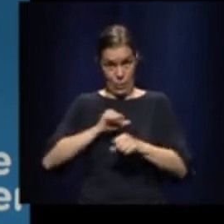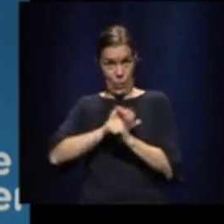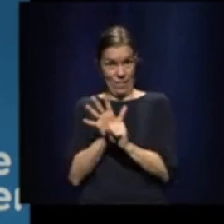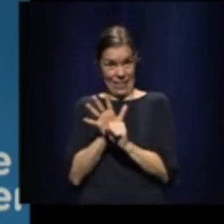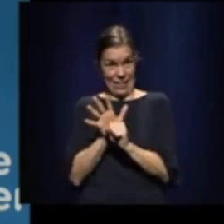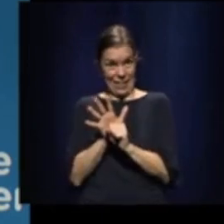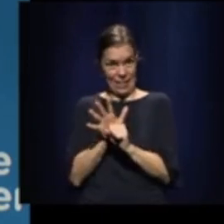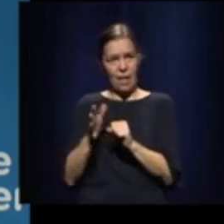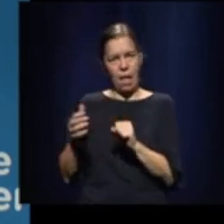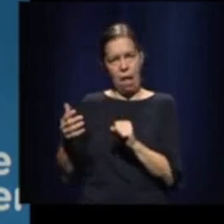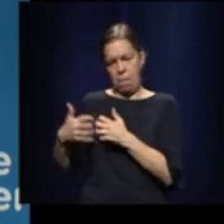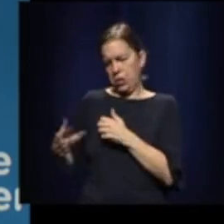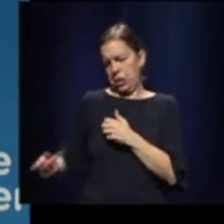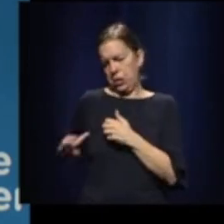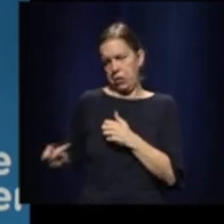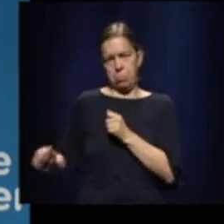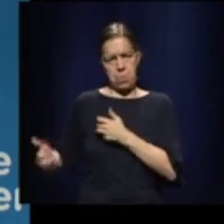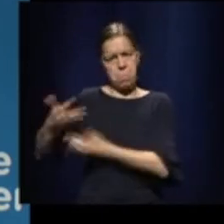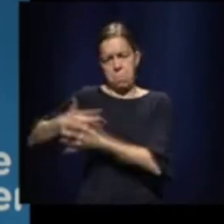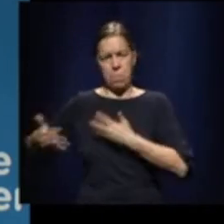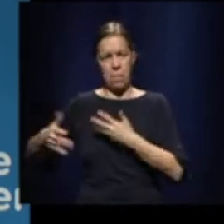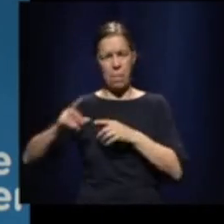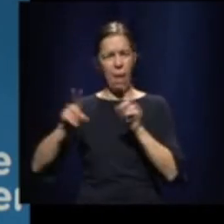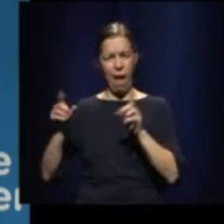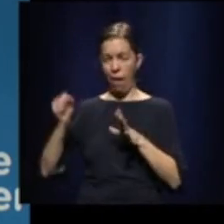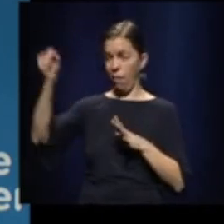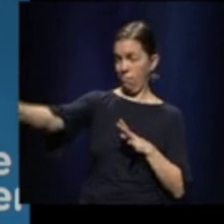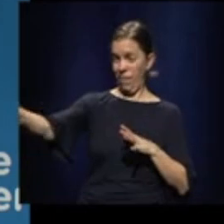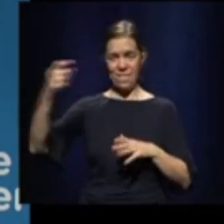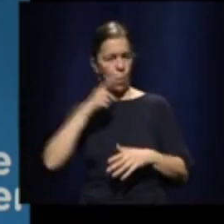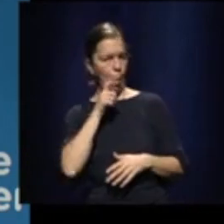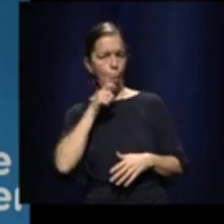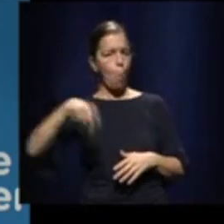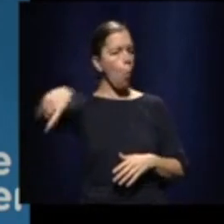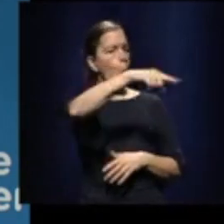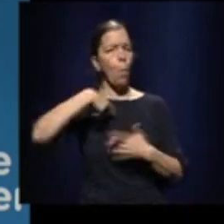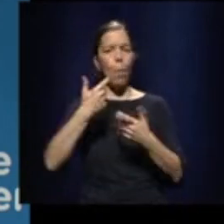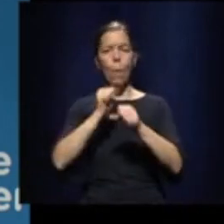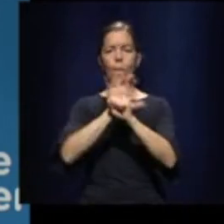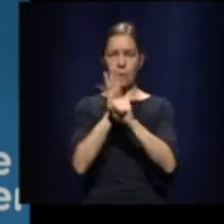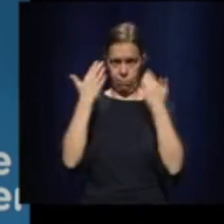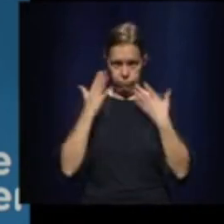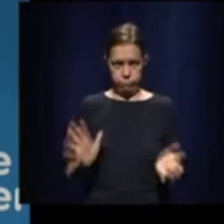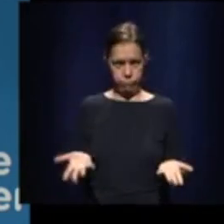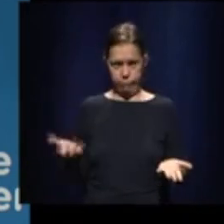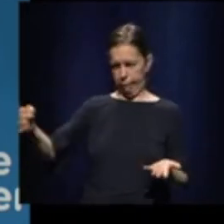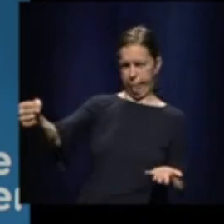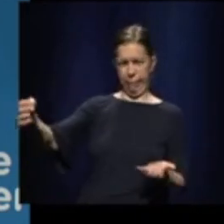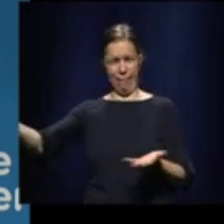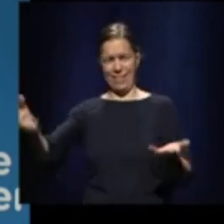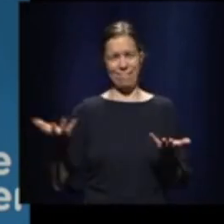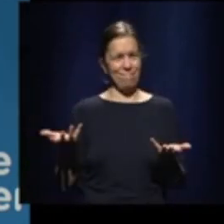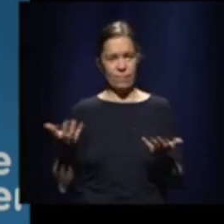distance. So, within a room or within a dentistry cabinet, you can imagine that you can